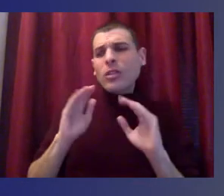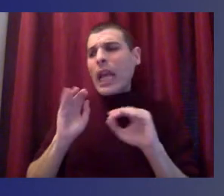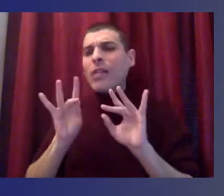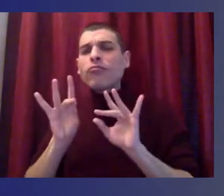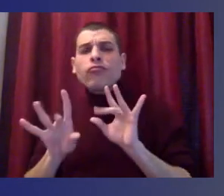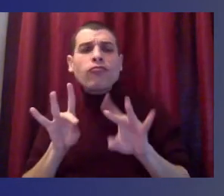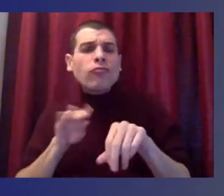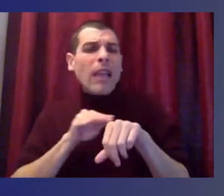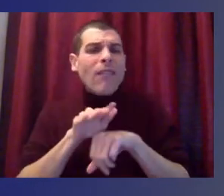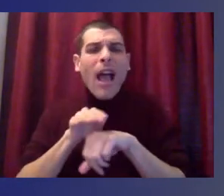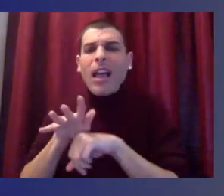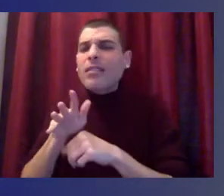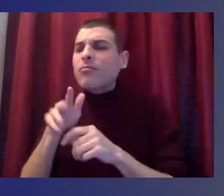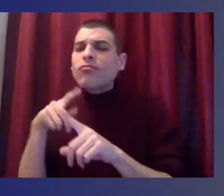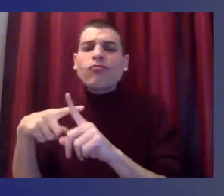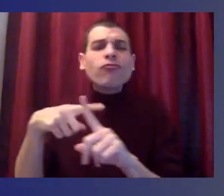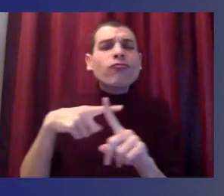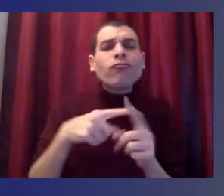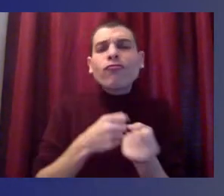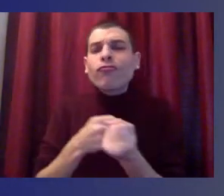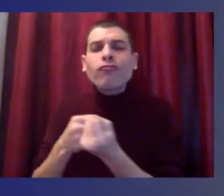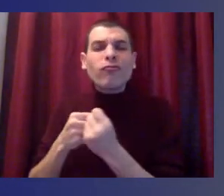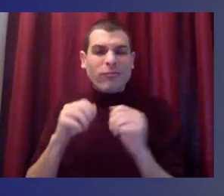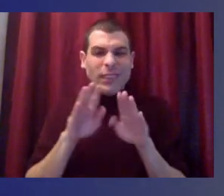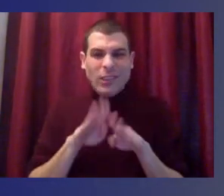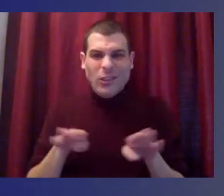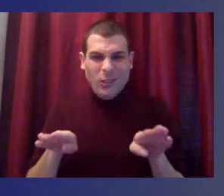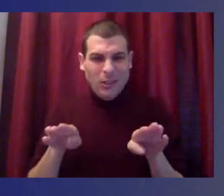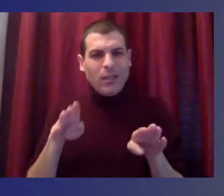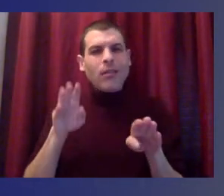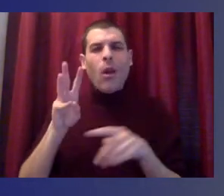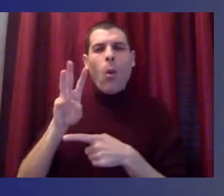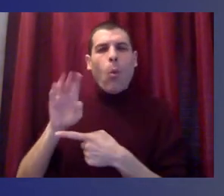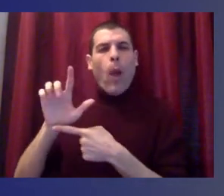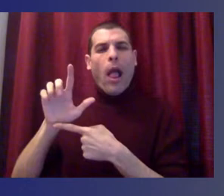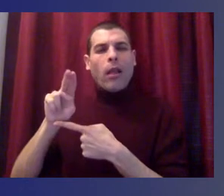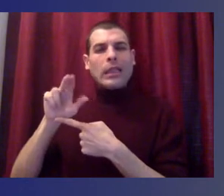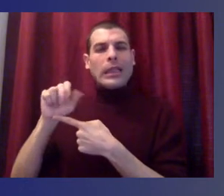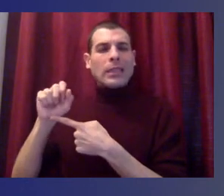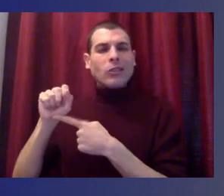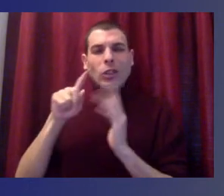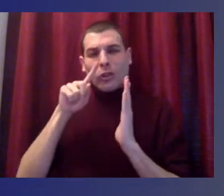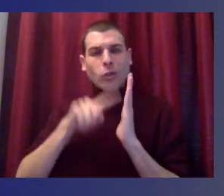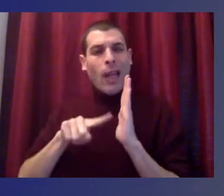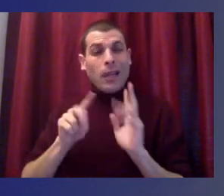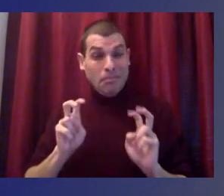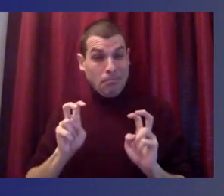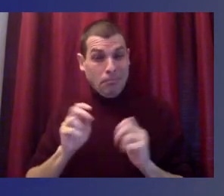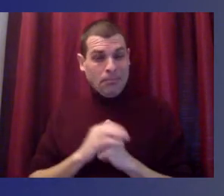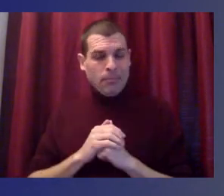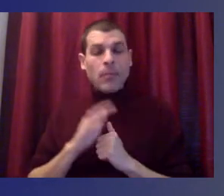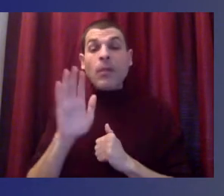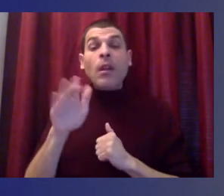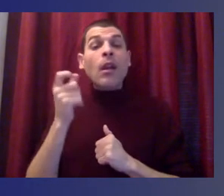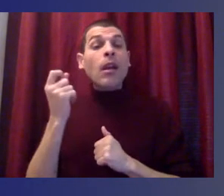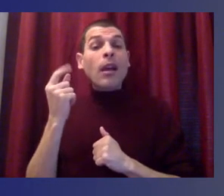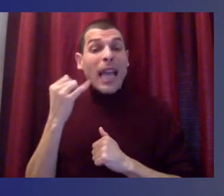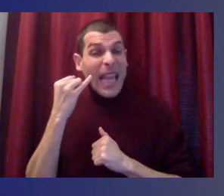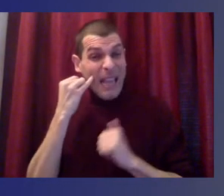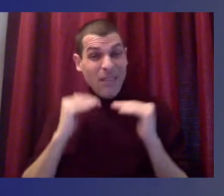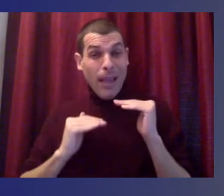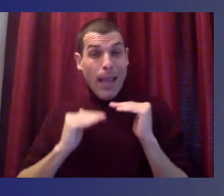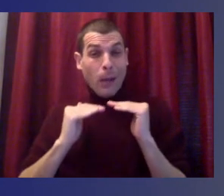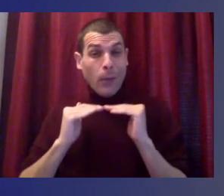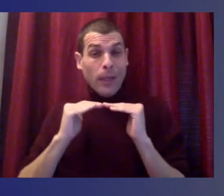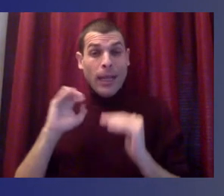the third one I would say would be centering equity and efficacy on our behalf. When you prioritize equity, you prioritize every single one